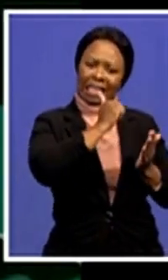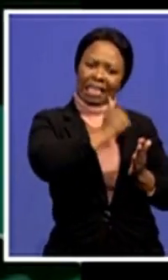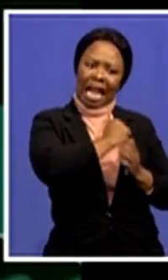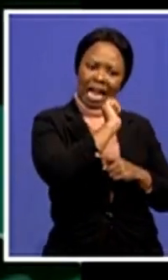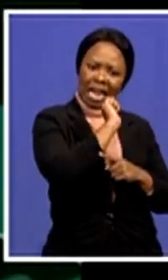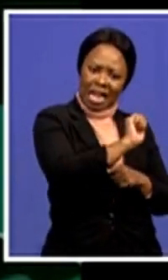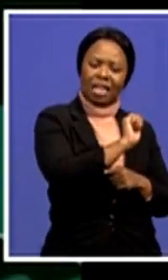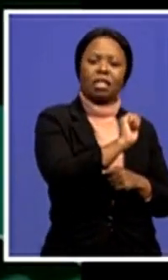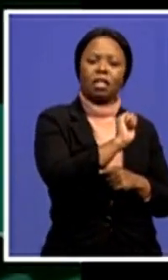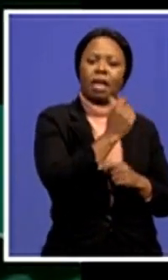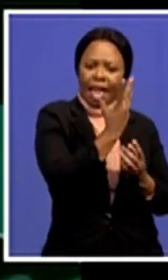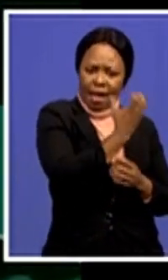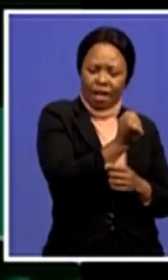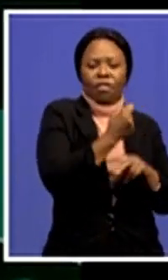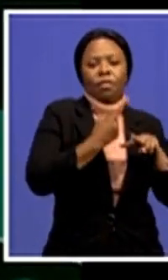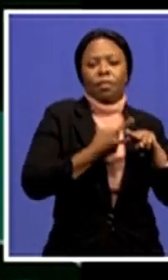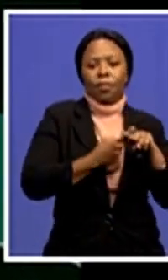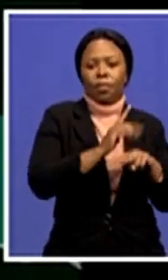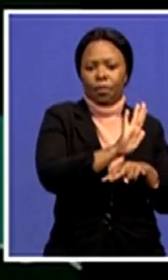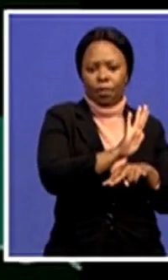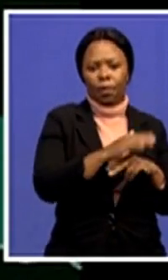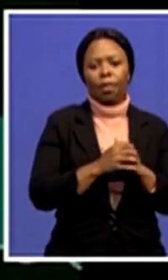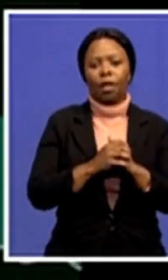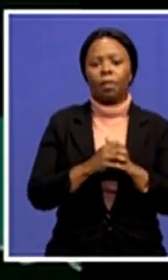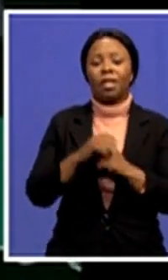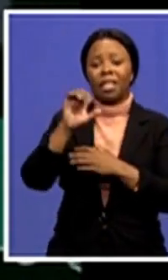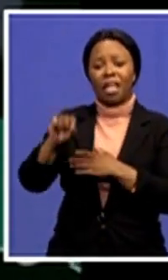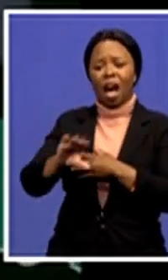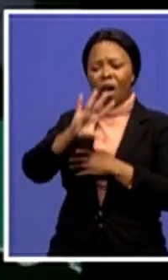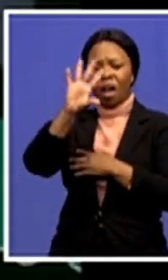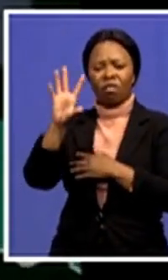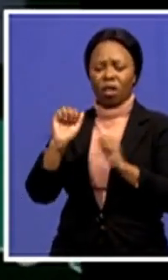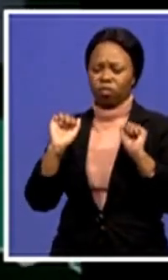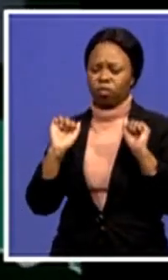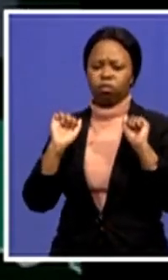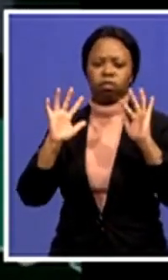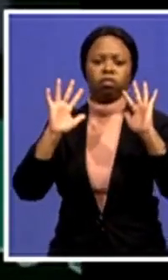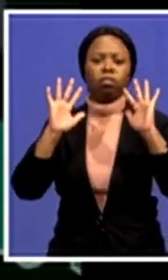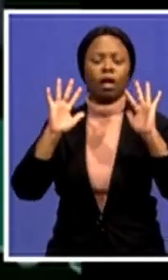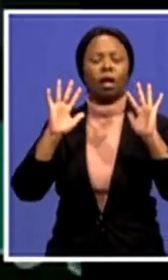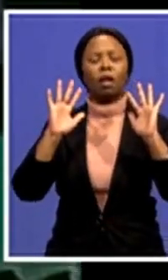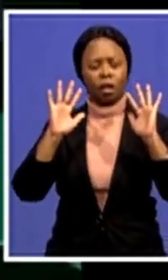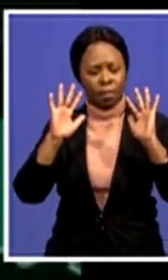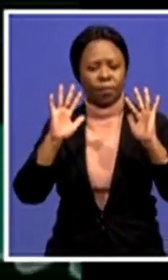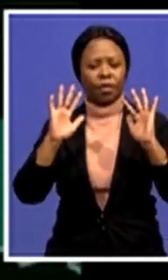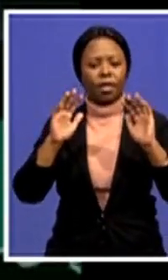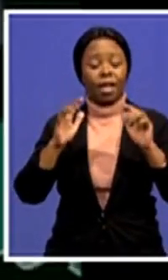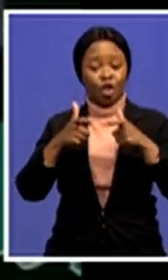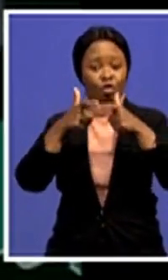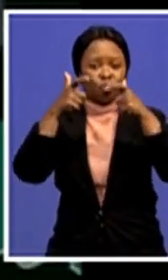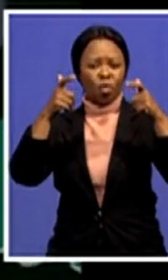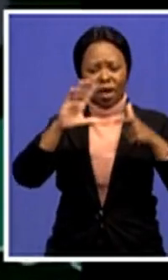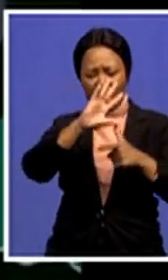fight in the name of great Africa. We shall fight and conquer AIDS.